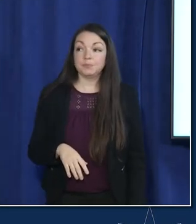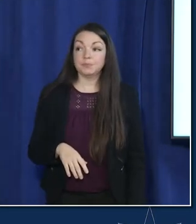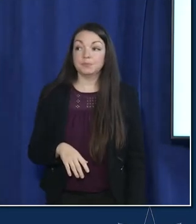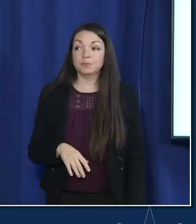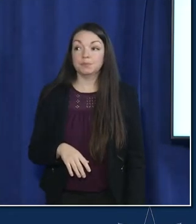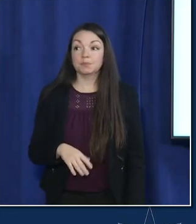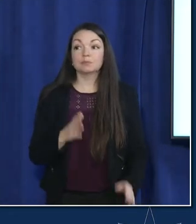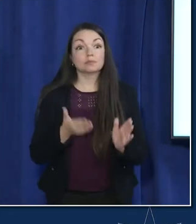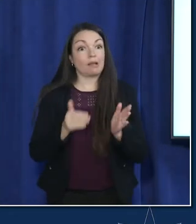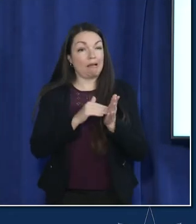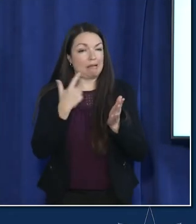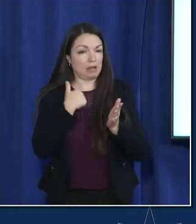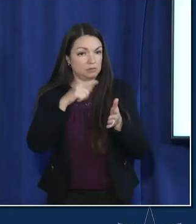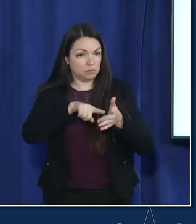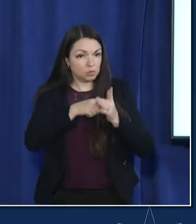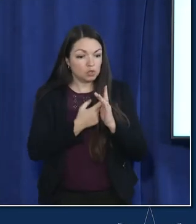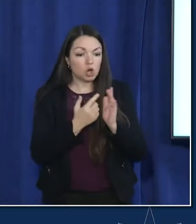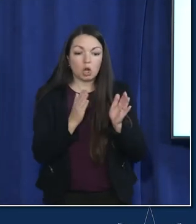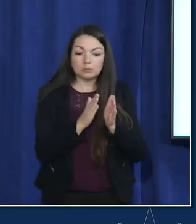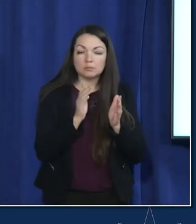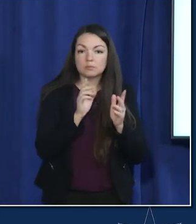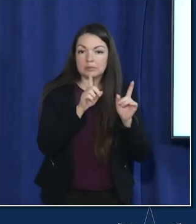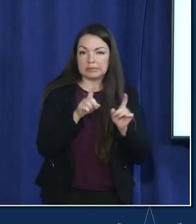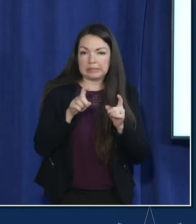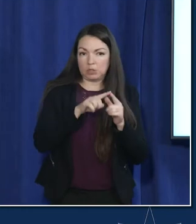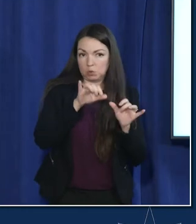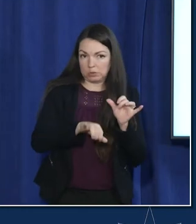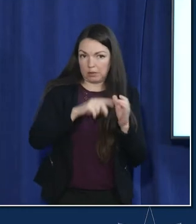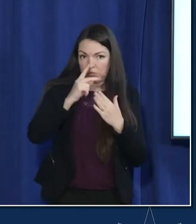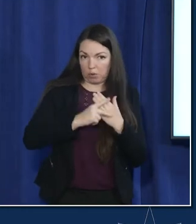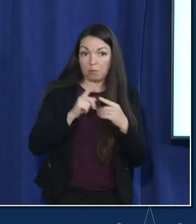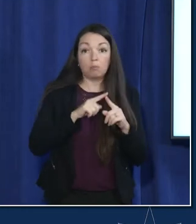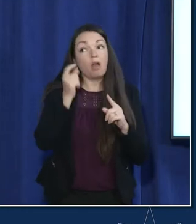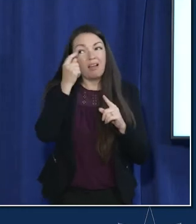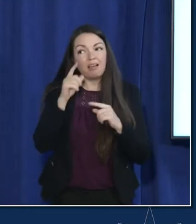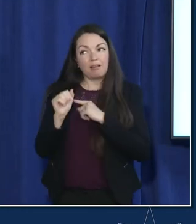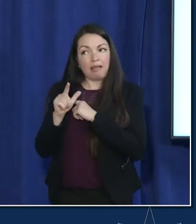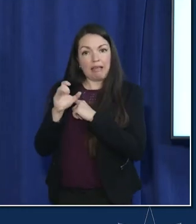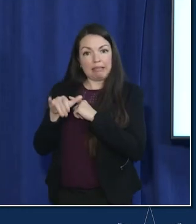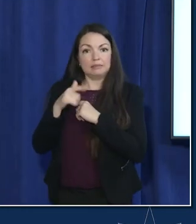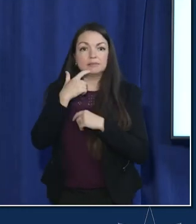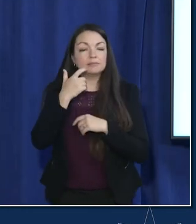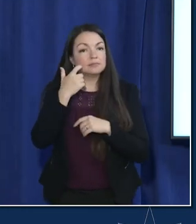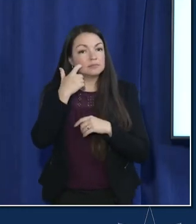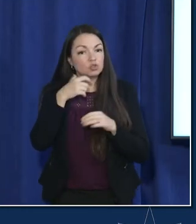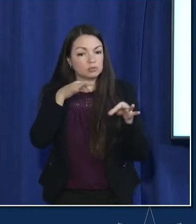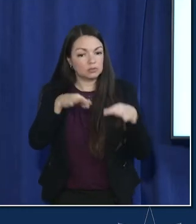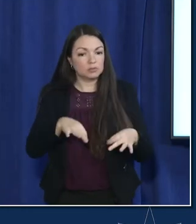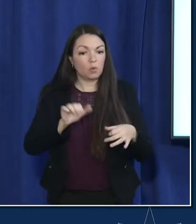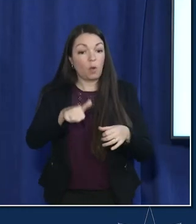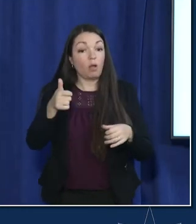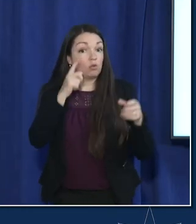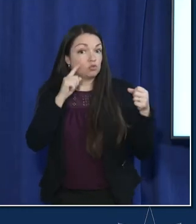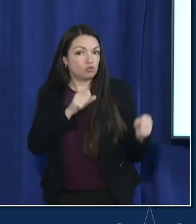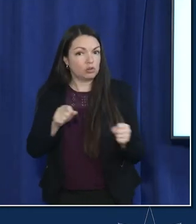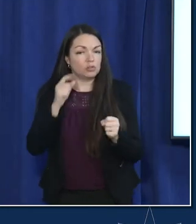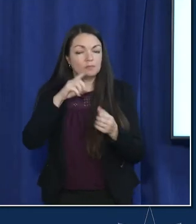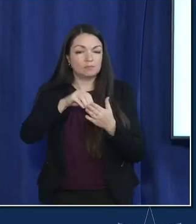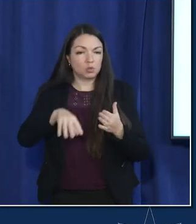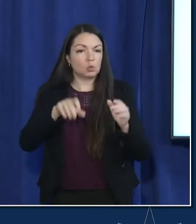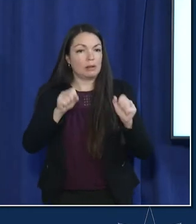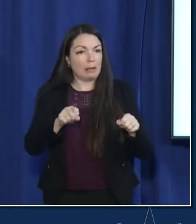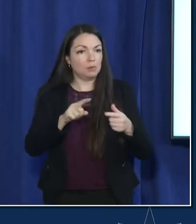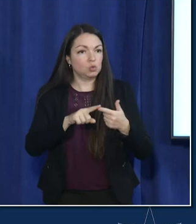so again we're starting small with our test to stay but as ali said we also have other strategies we're putting in place to try to bring children back even sooner